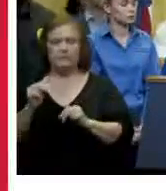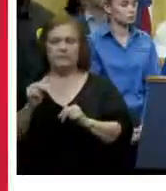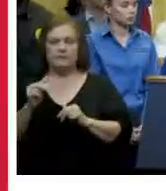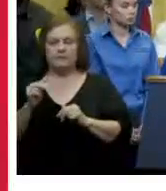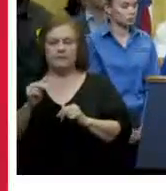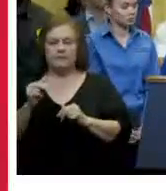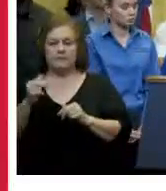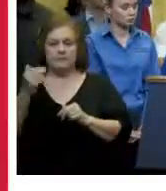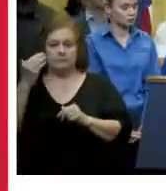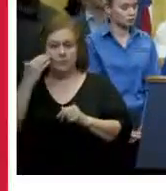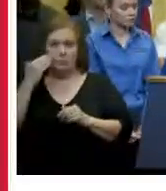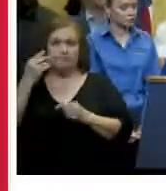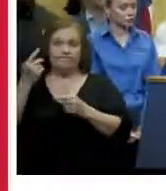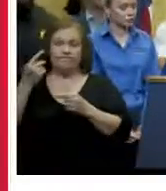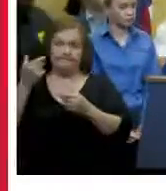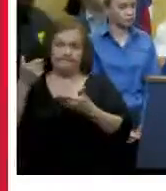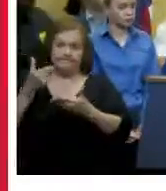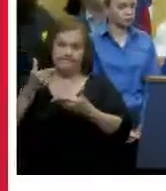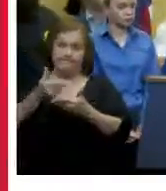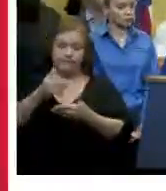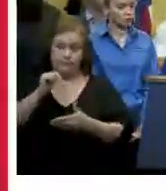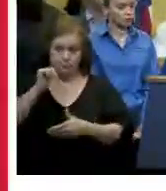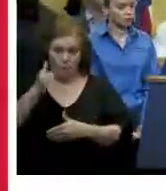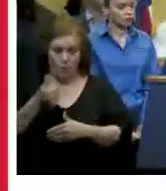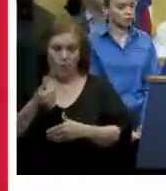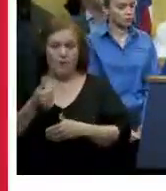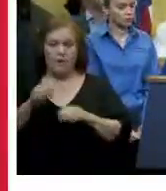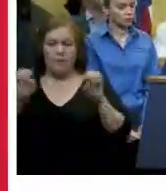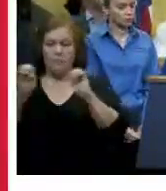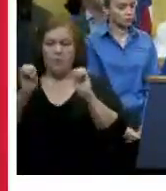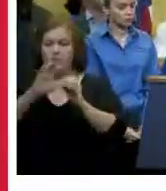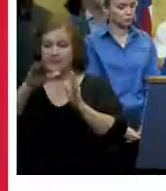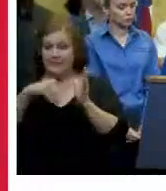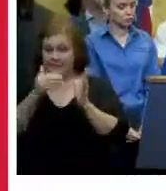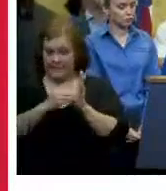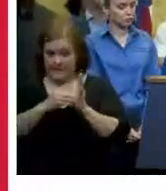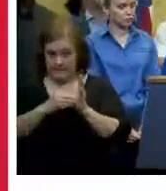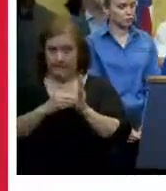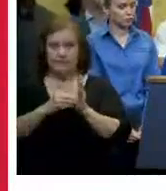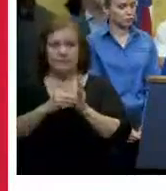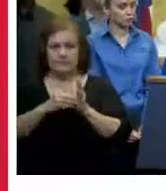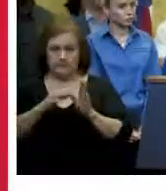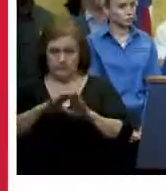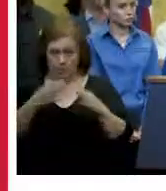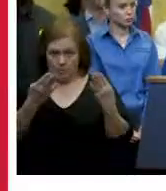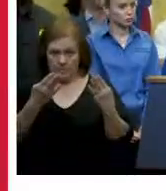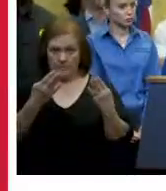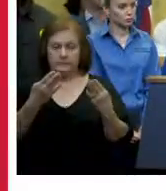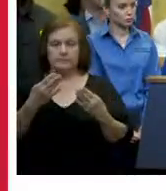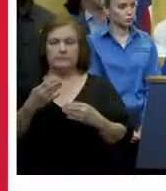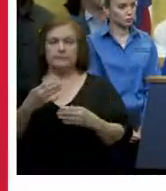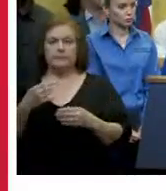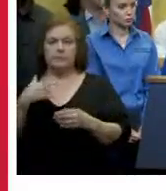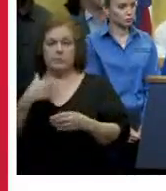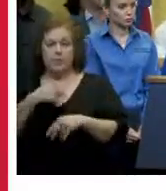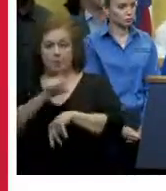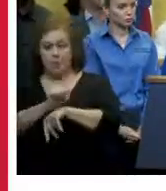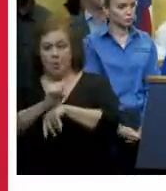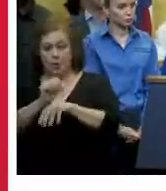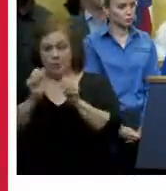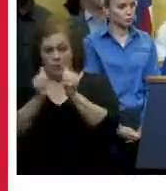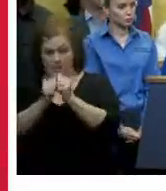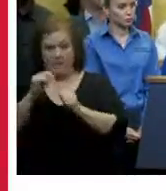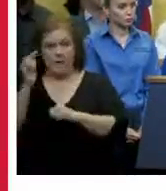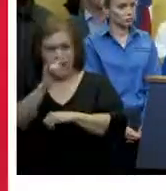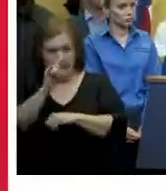landfall early tomorrow the airport's emergency operations center is activated we're maintaining close coordination with the